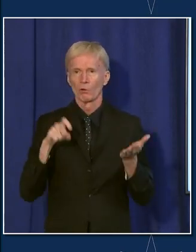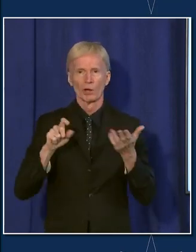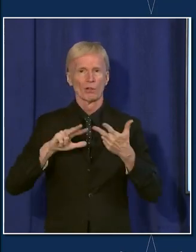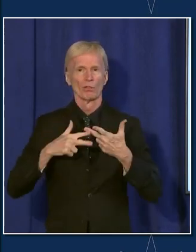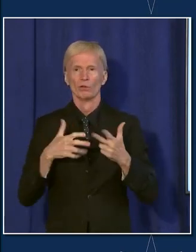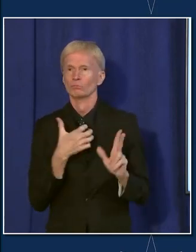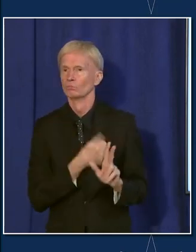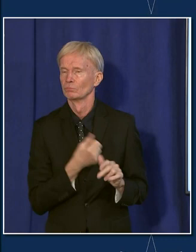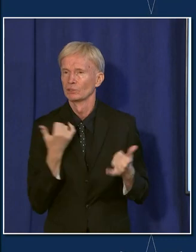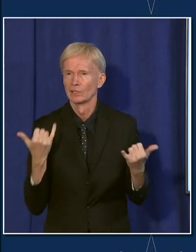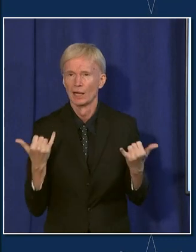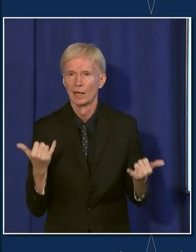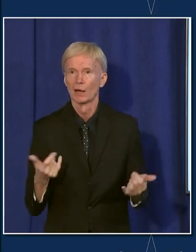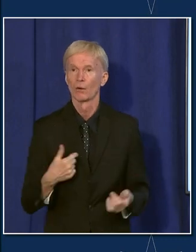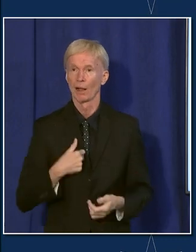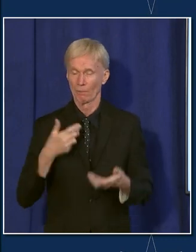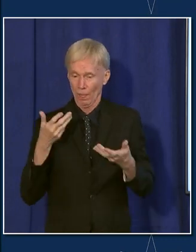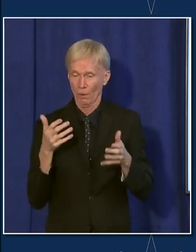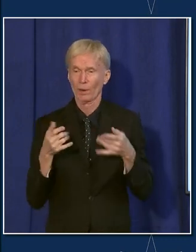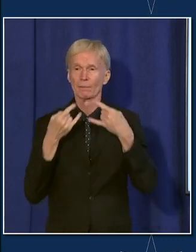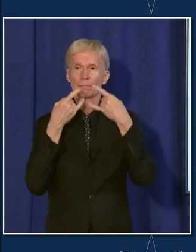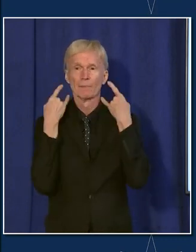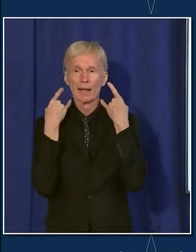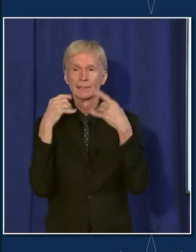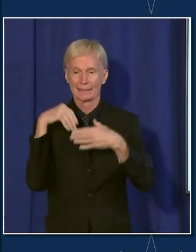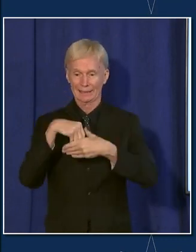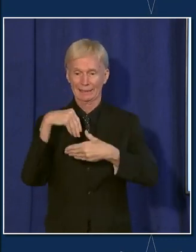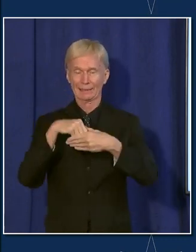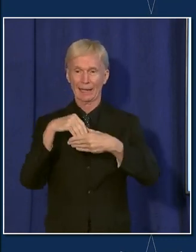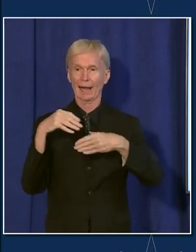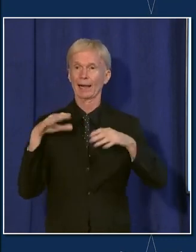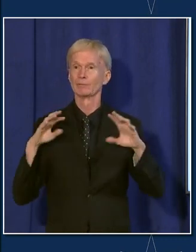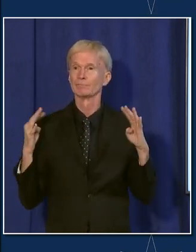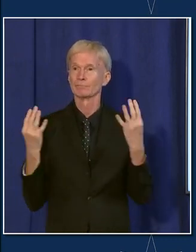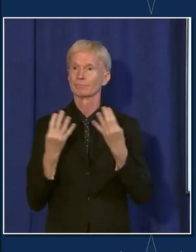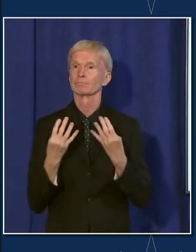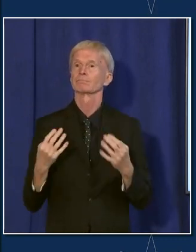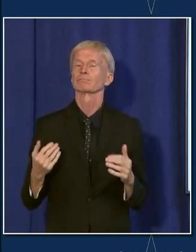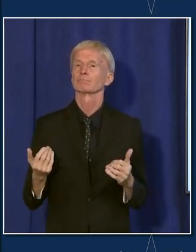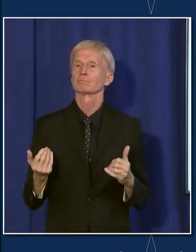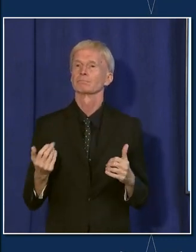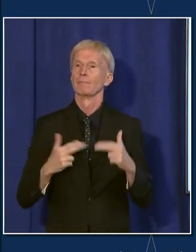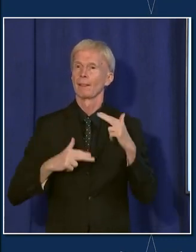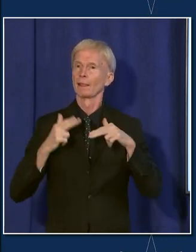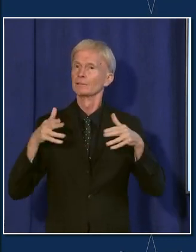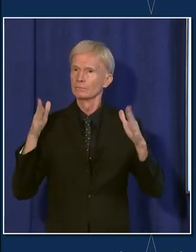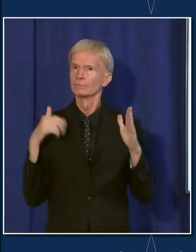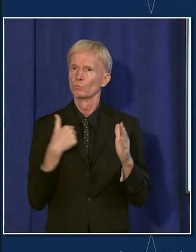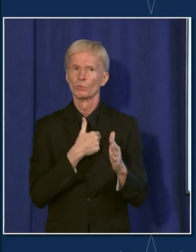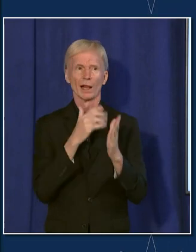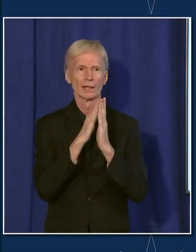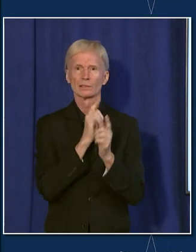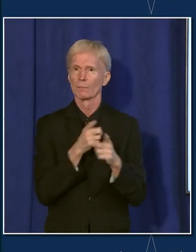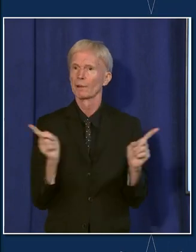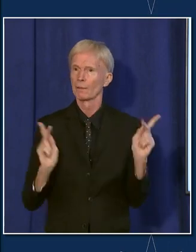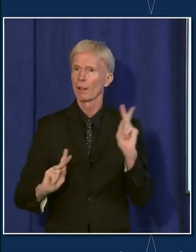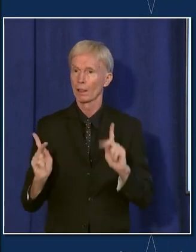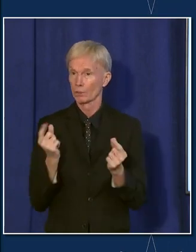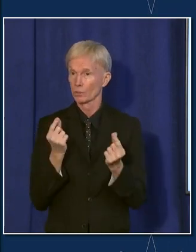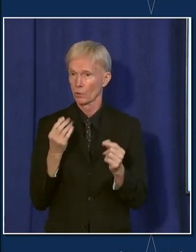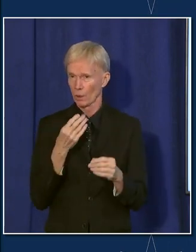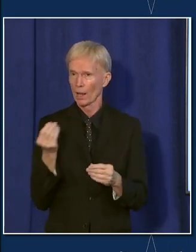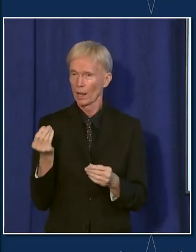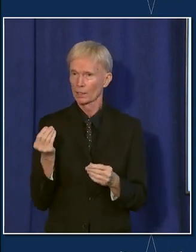dose at this point. I've already been wearing my mask in indoor settings, and that's what we're asking people to do. And, you know,